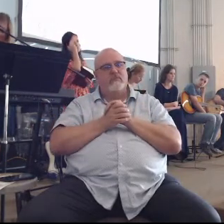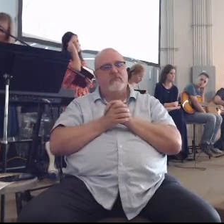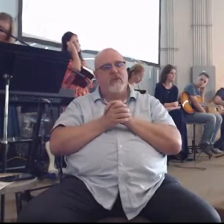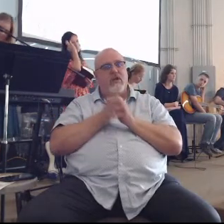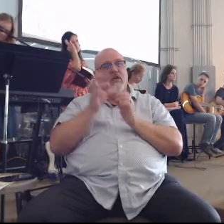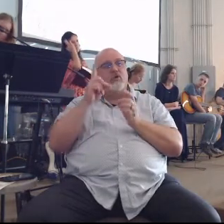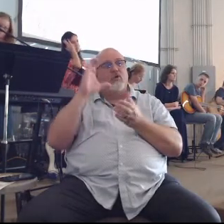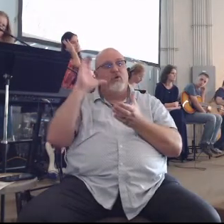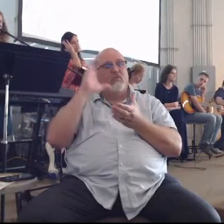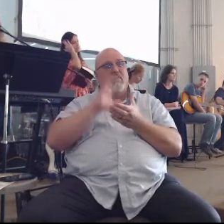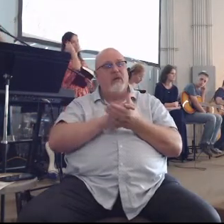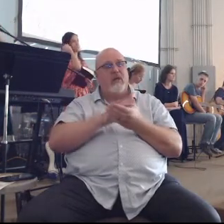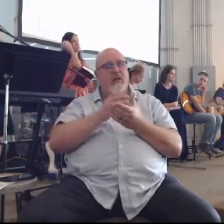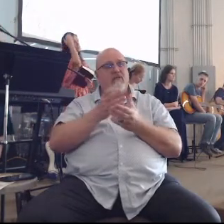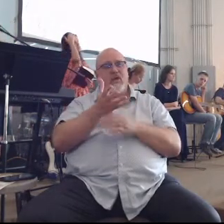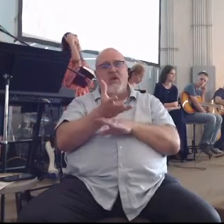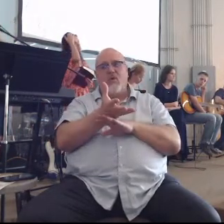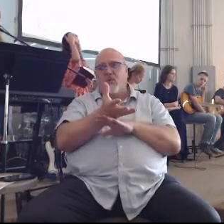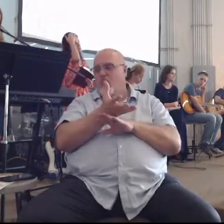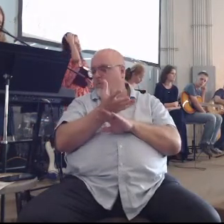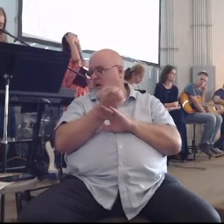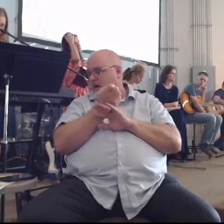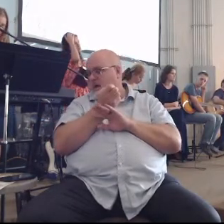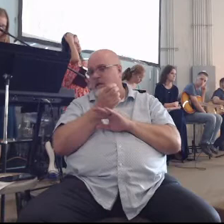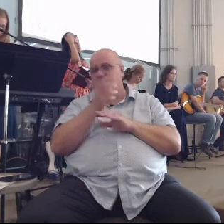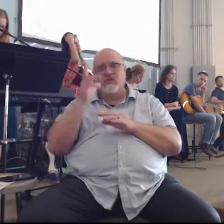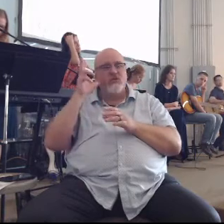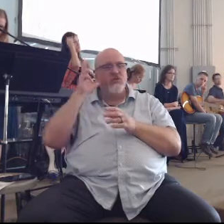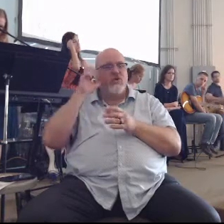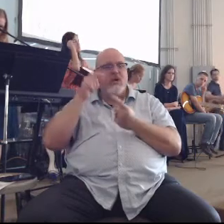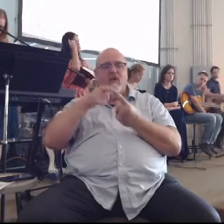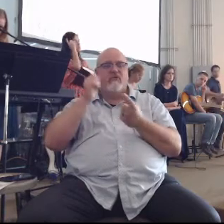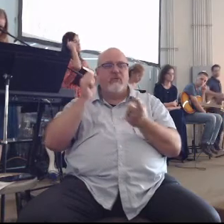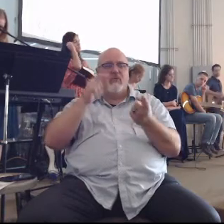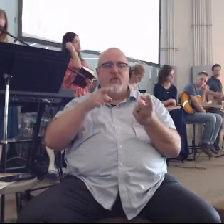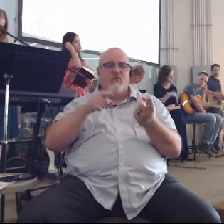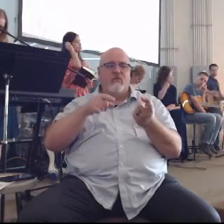you believe he longs to hear from you